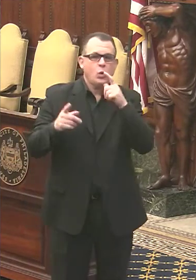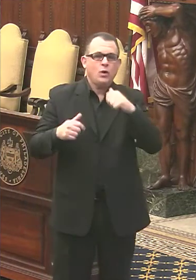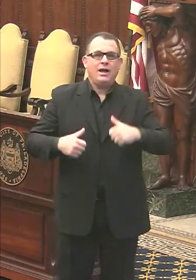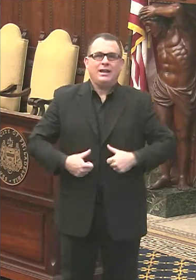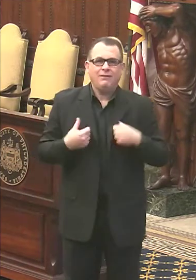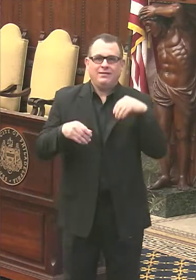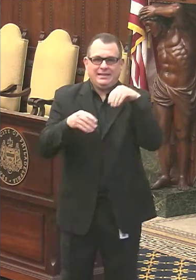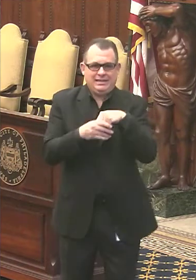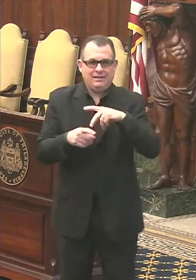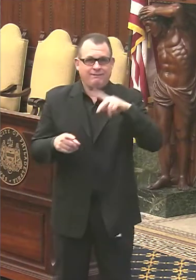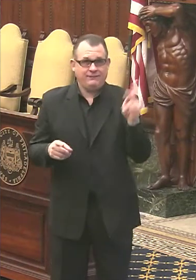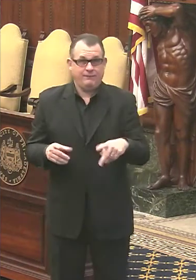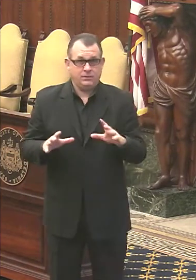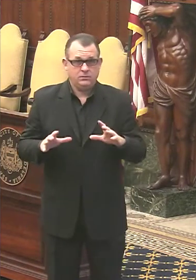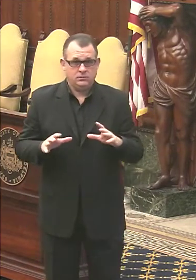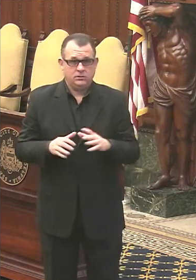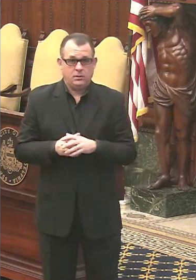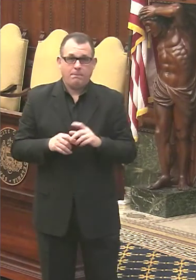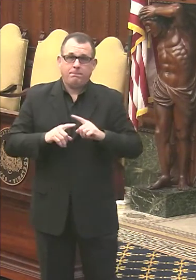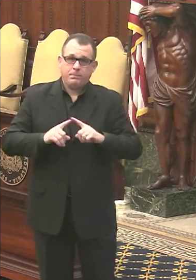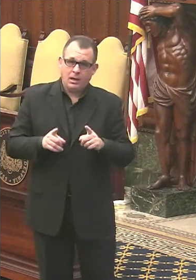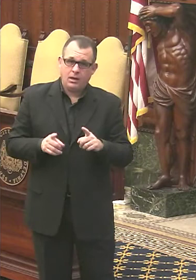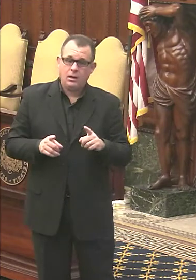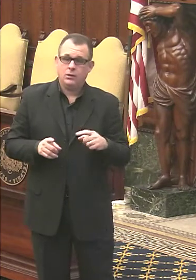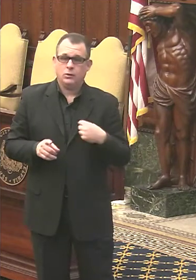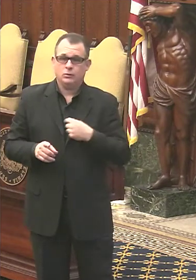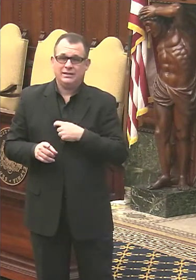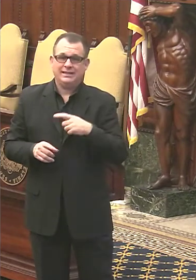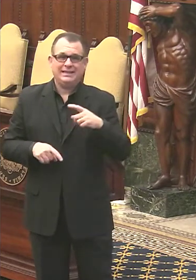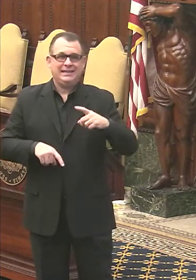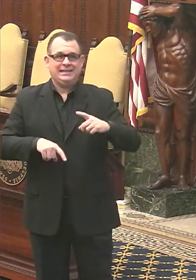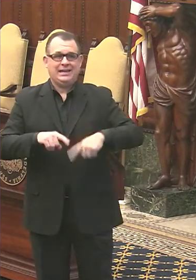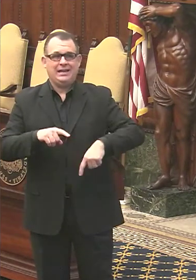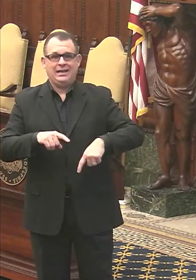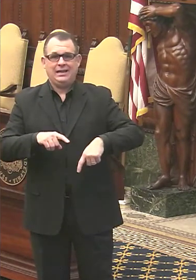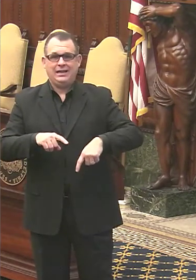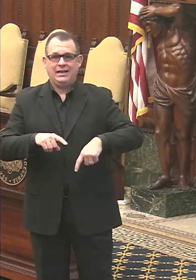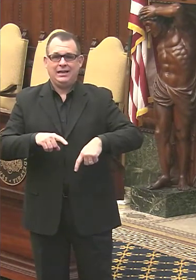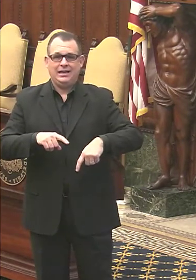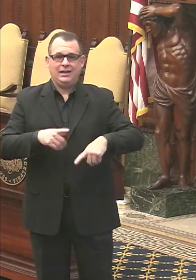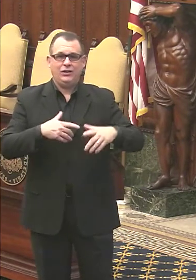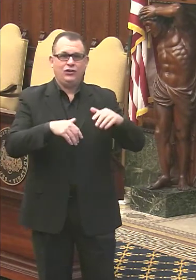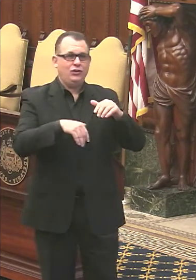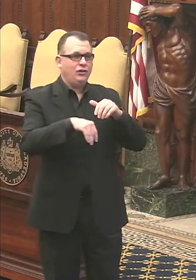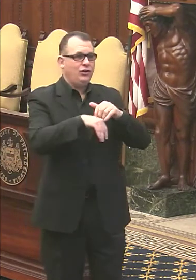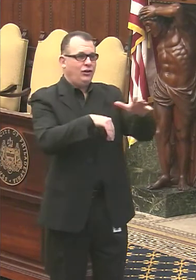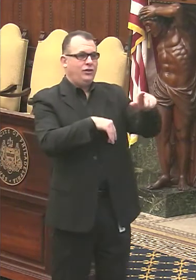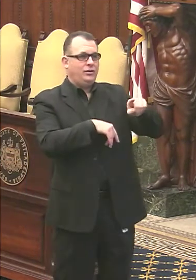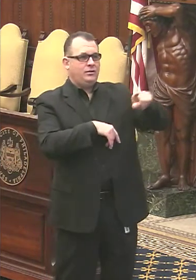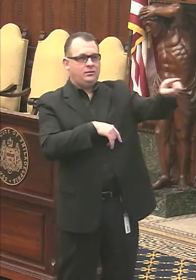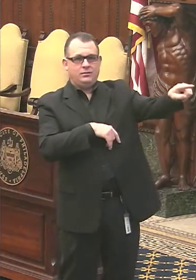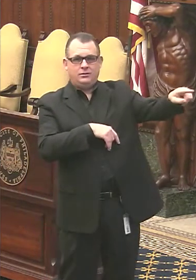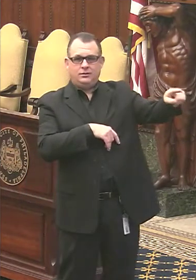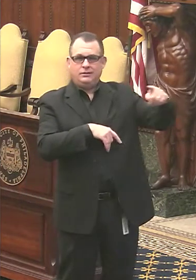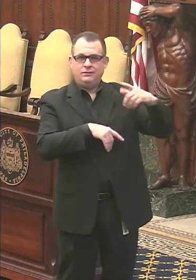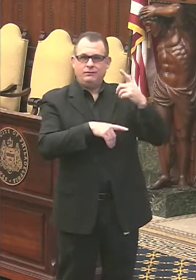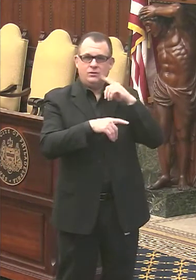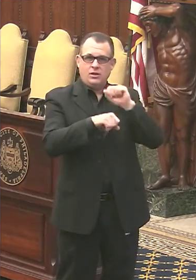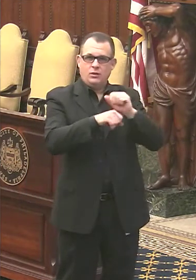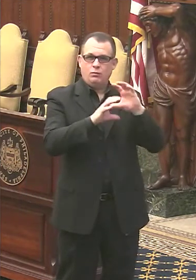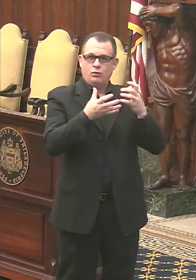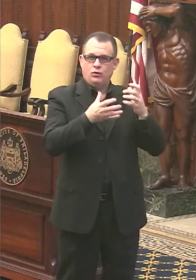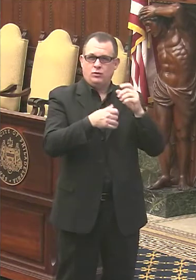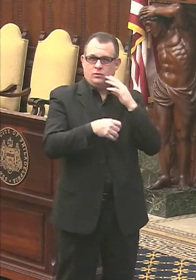we are not in a position where we can turn away essential workforce because they don't live in Philadelphia.